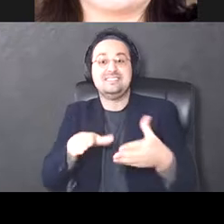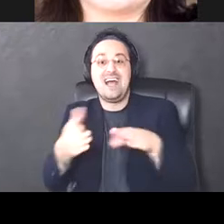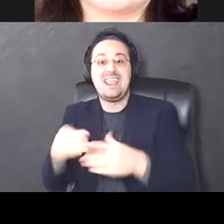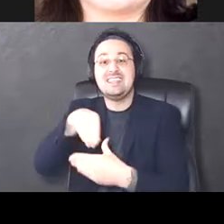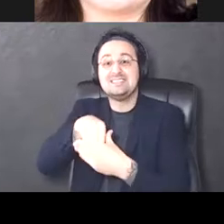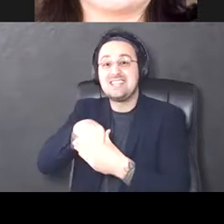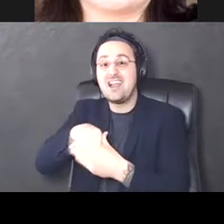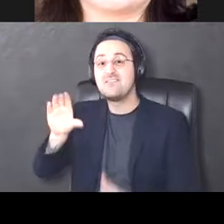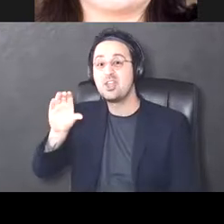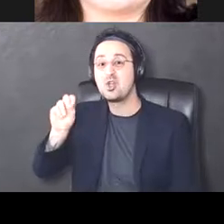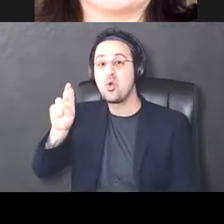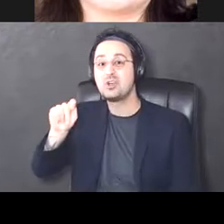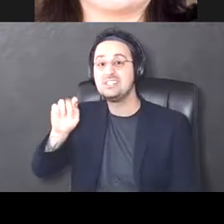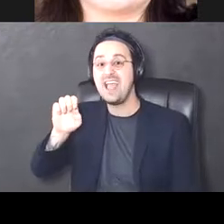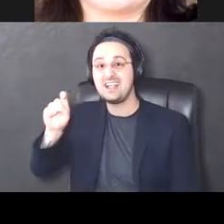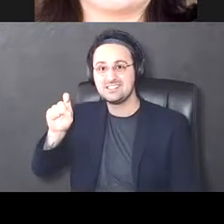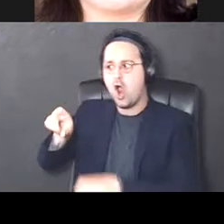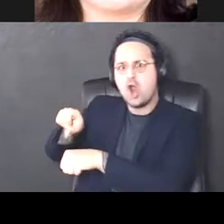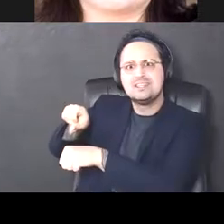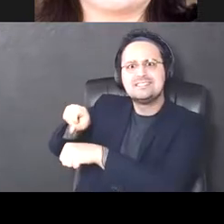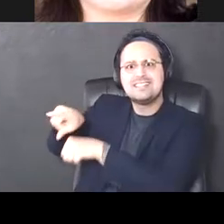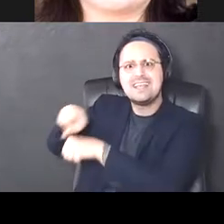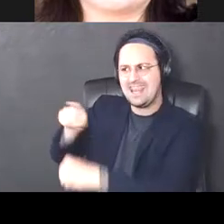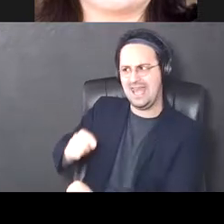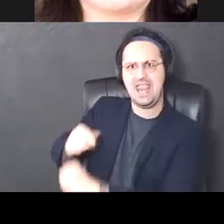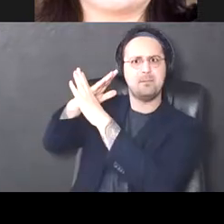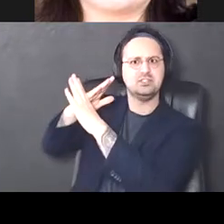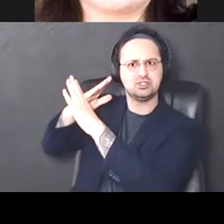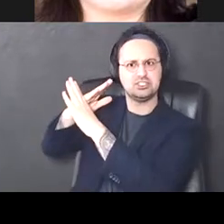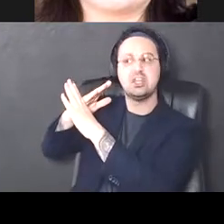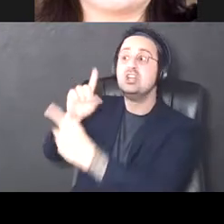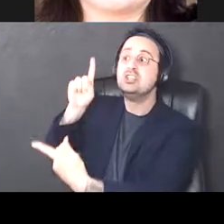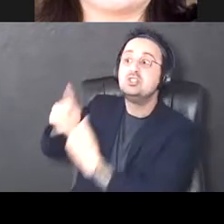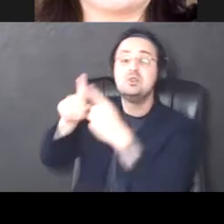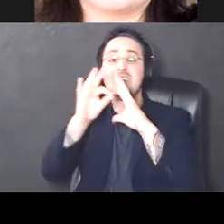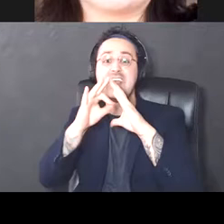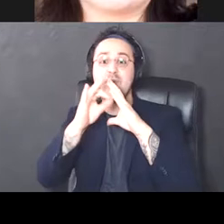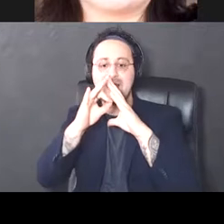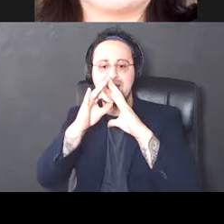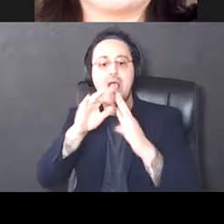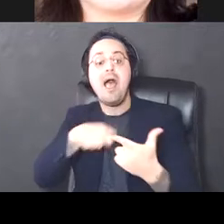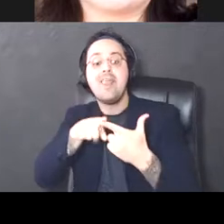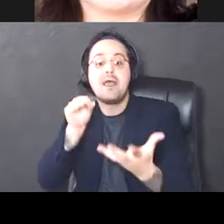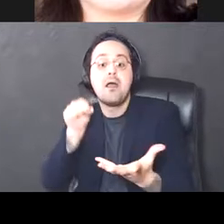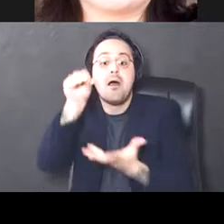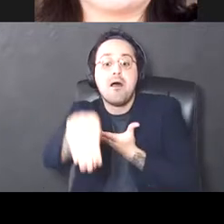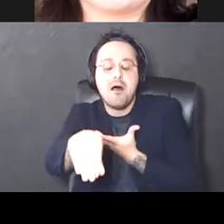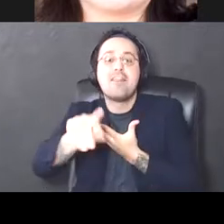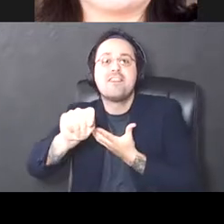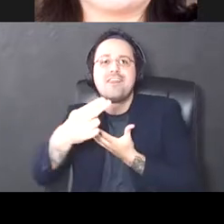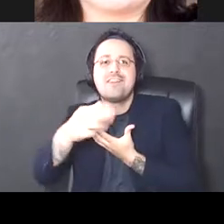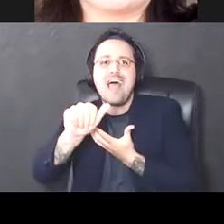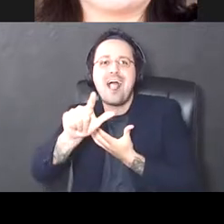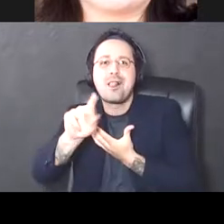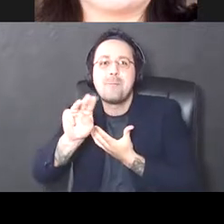sending inhibitory drive, um, to a nuclei that then projects to the thalamus. And so we would imagine we've